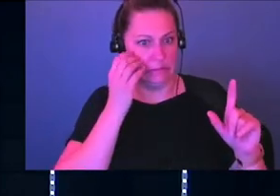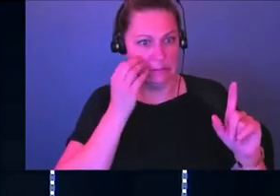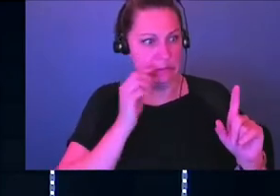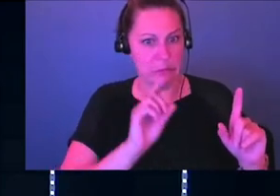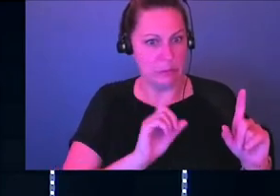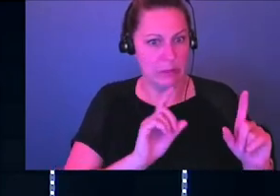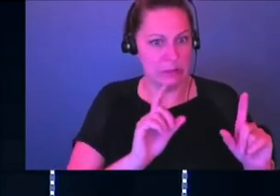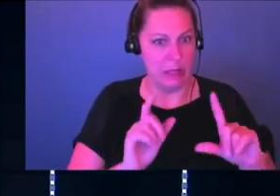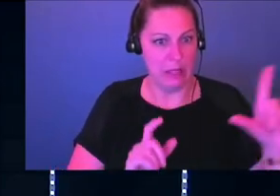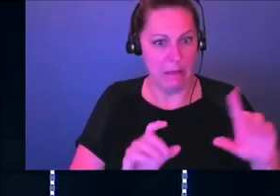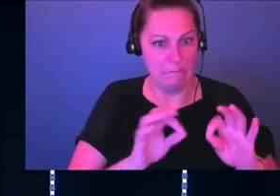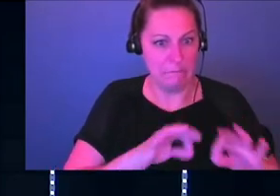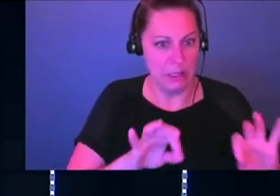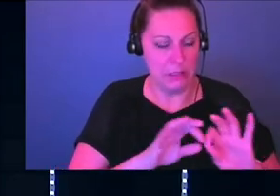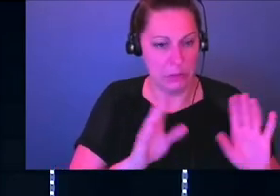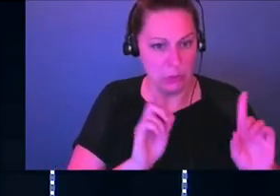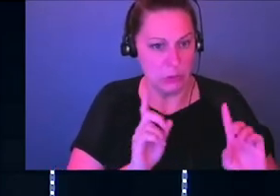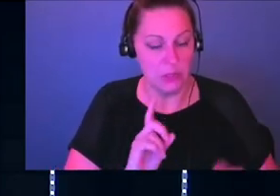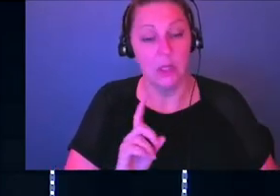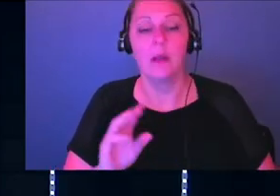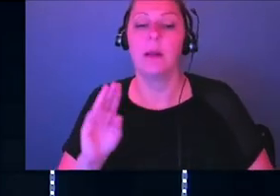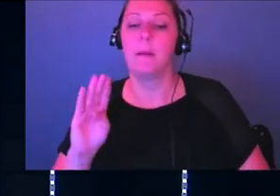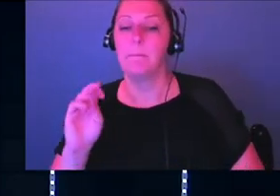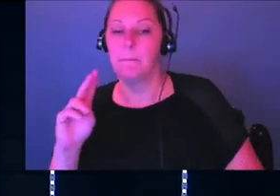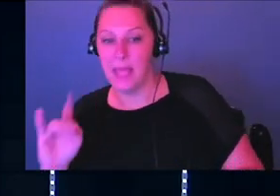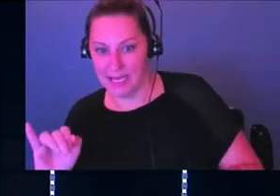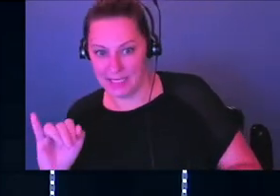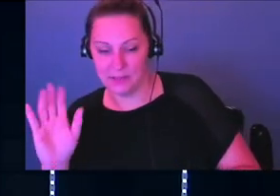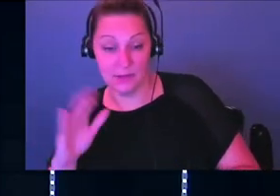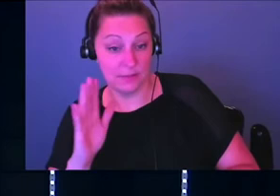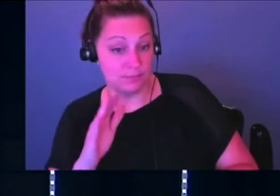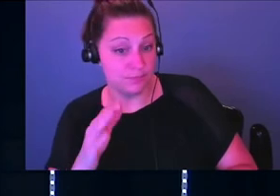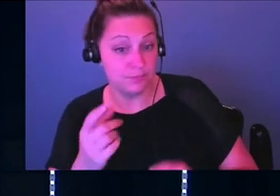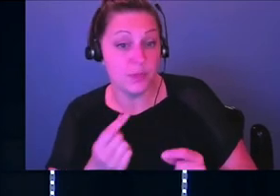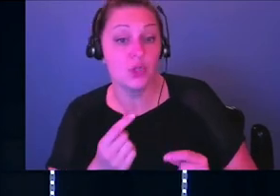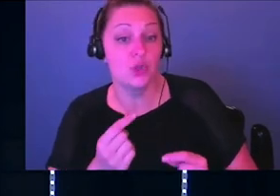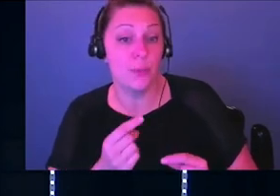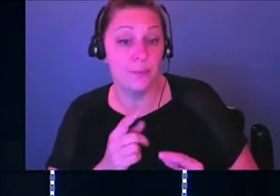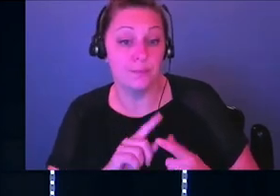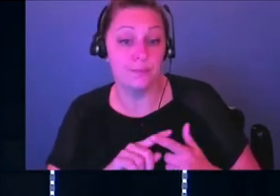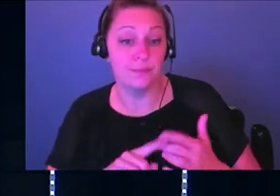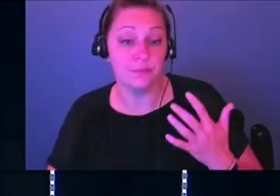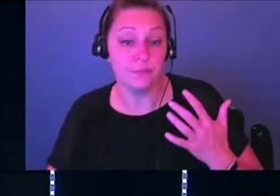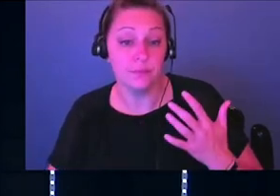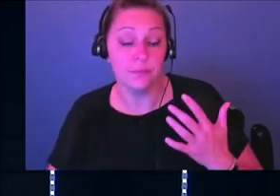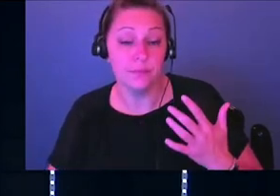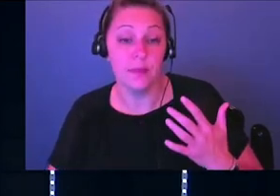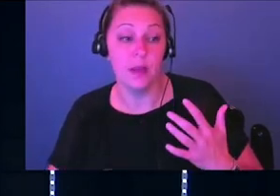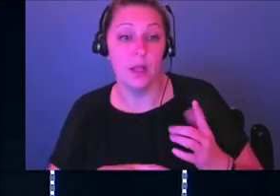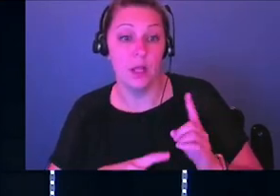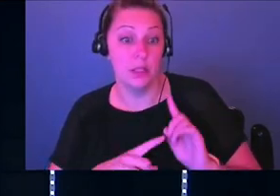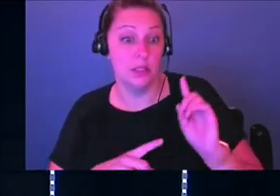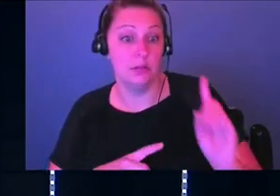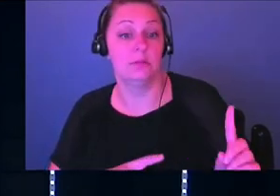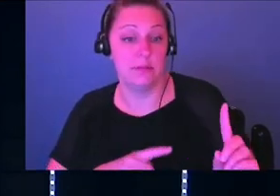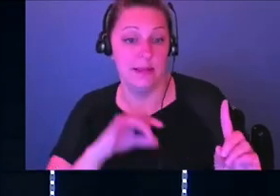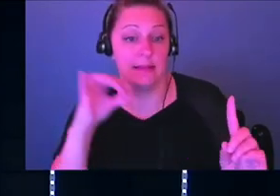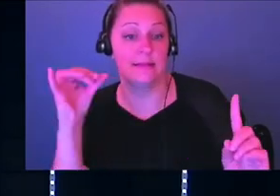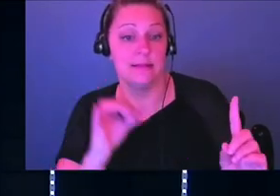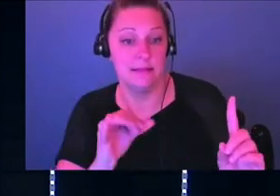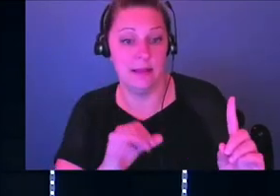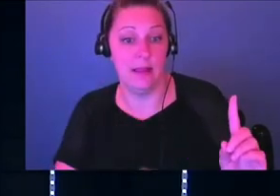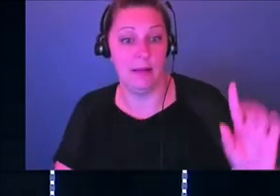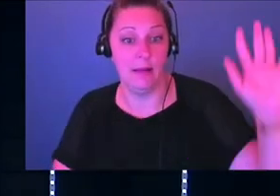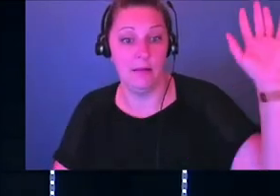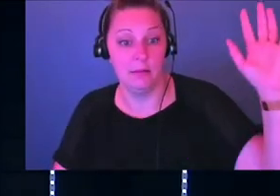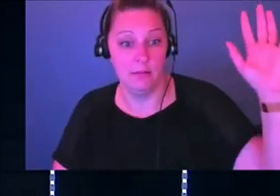You know, I know how to do anything. So Benny comes out. He's real nice. He's like, okay, here's what, you're going to do. Okay. I just want you to stand right there and stick